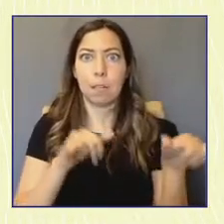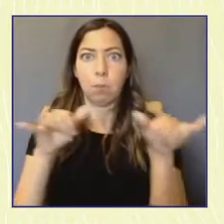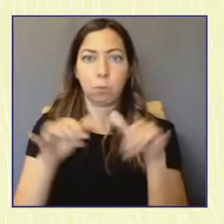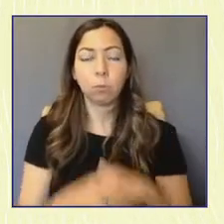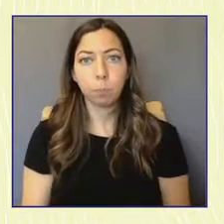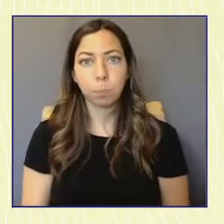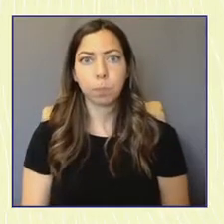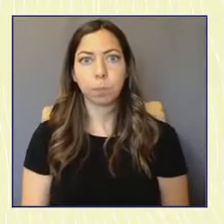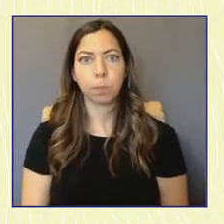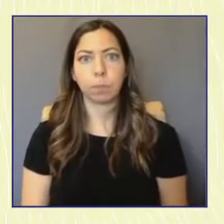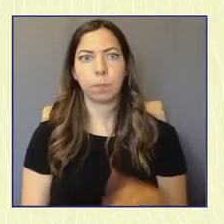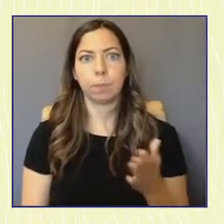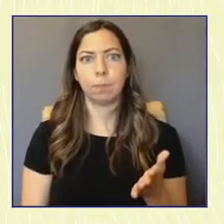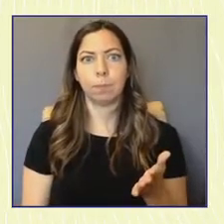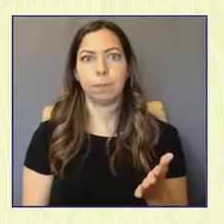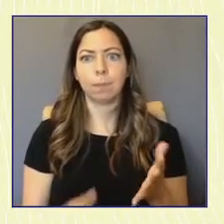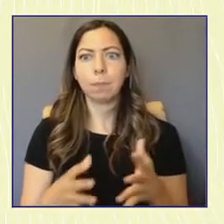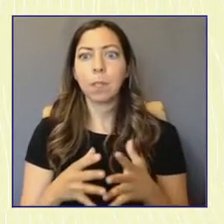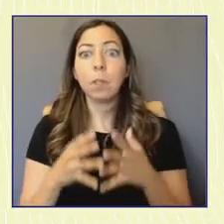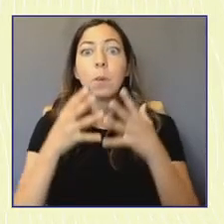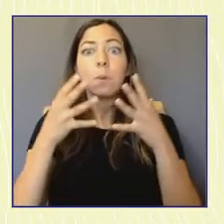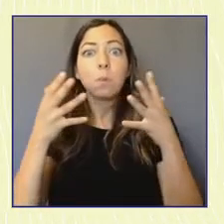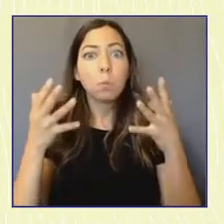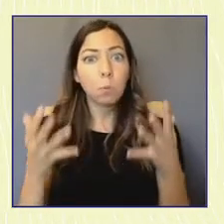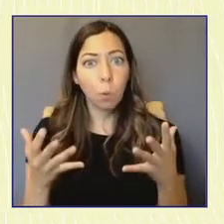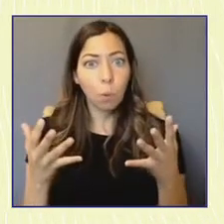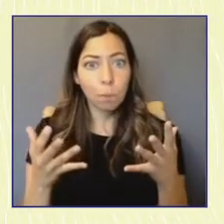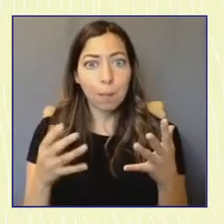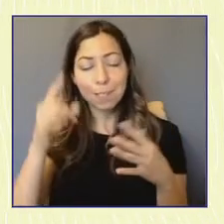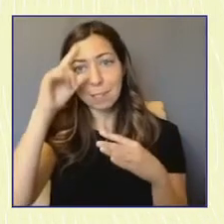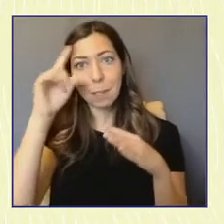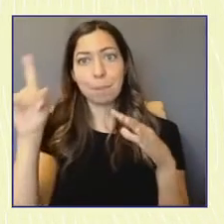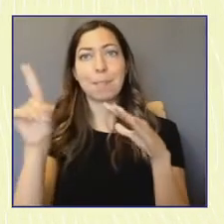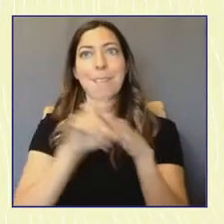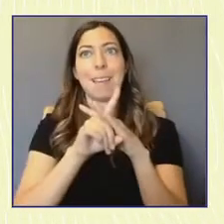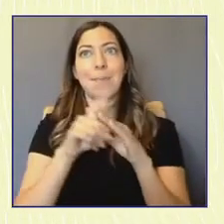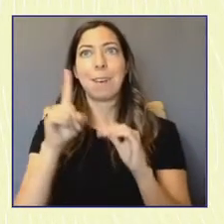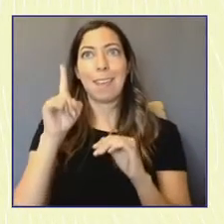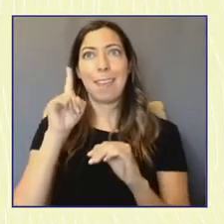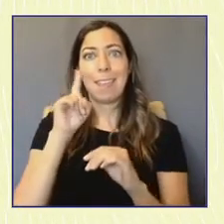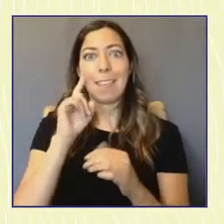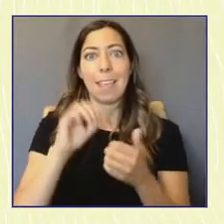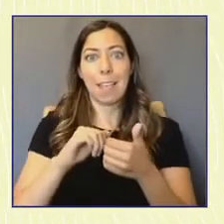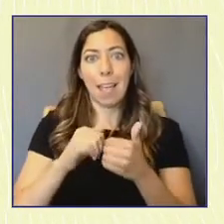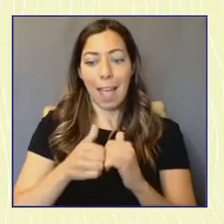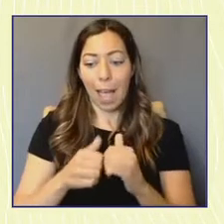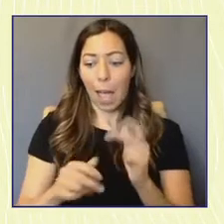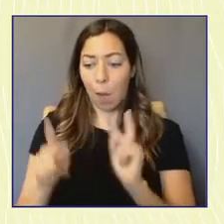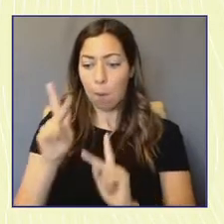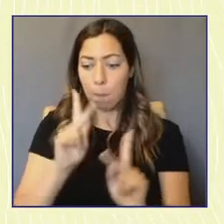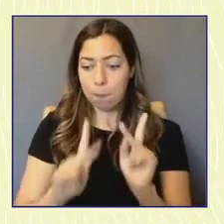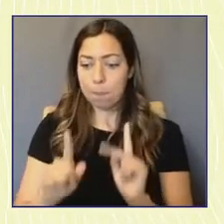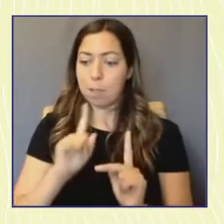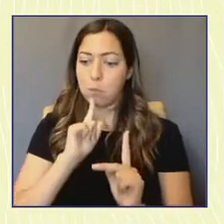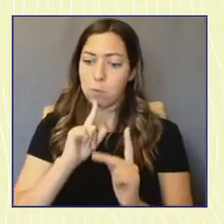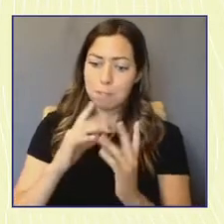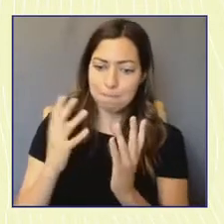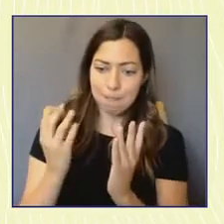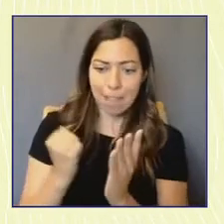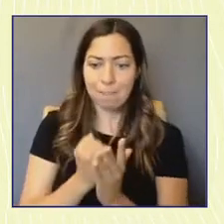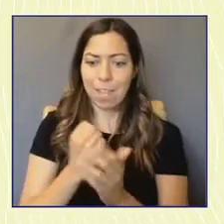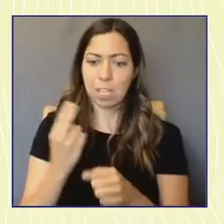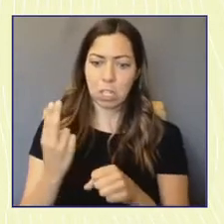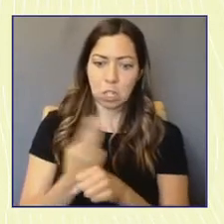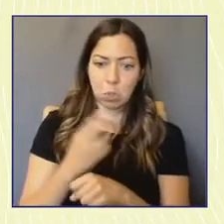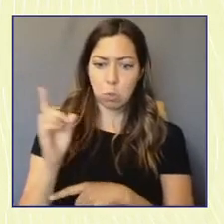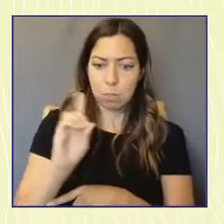There's so much that comes to mind when I think about the ways we can improve the user experience of this democracy. And it's really what we have spent so much